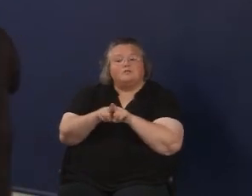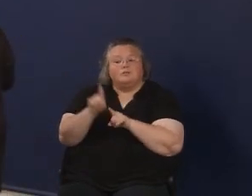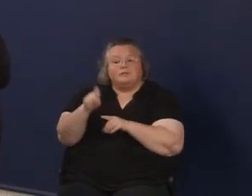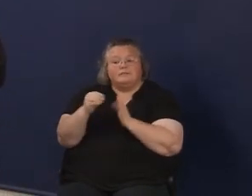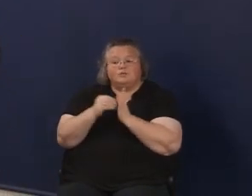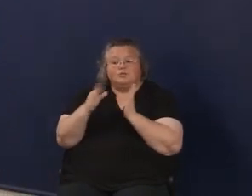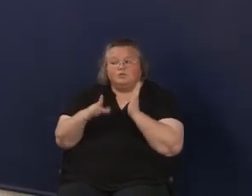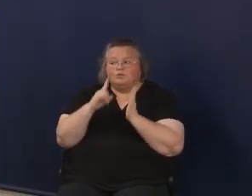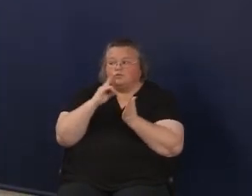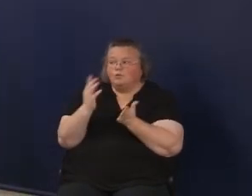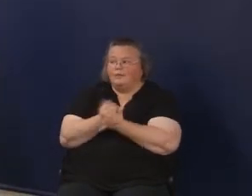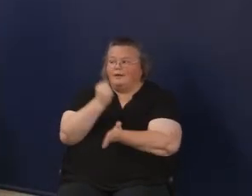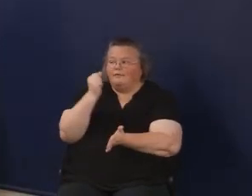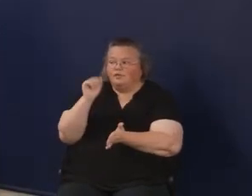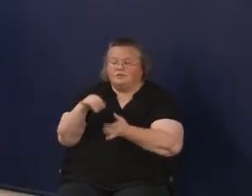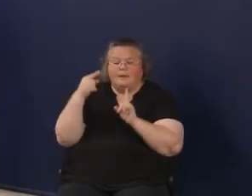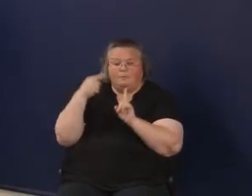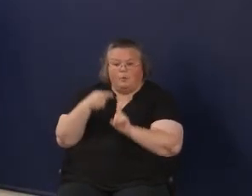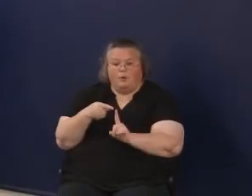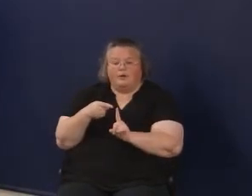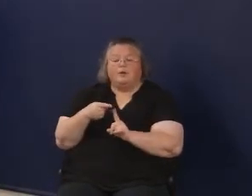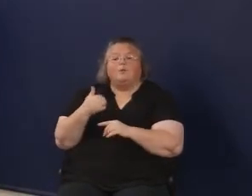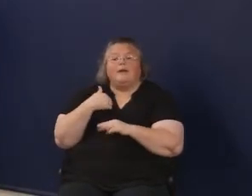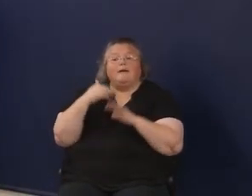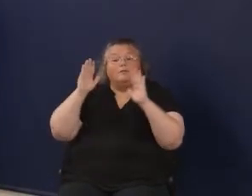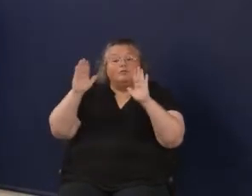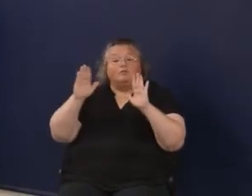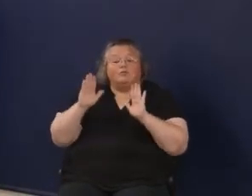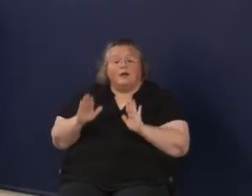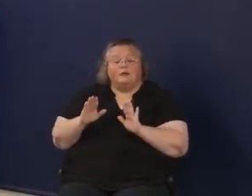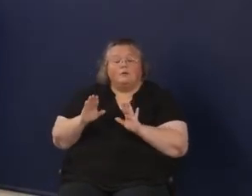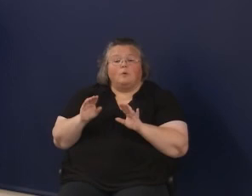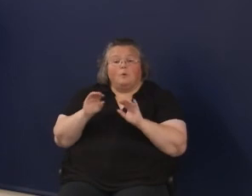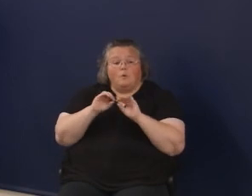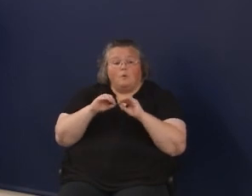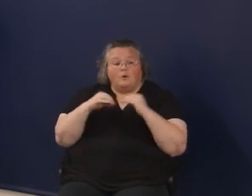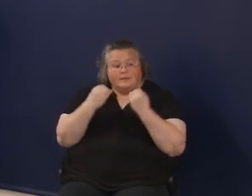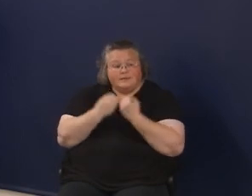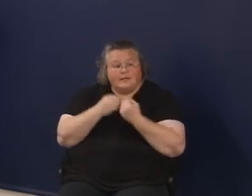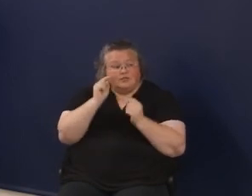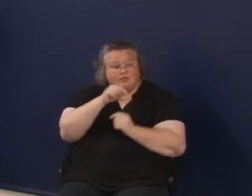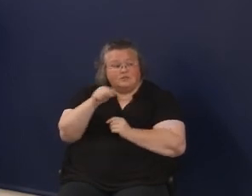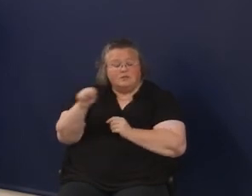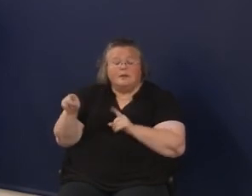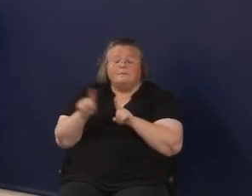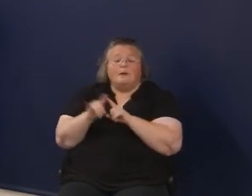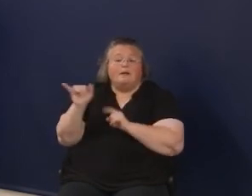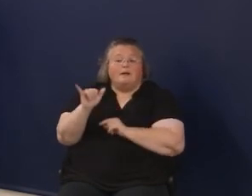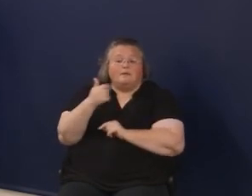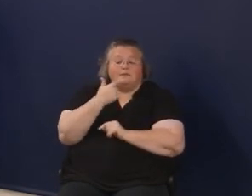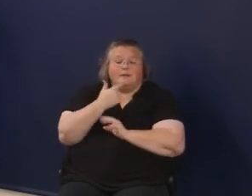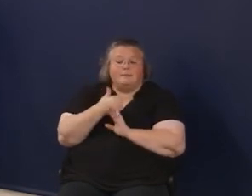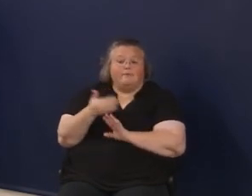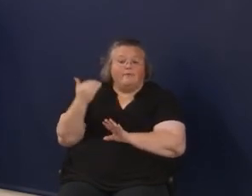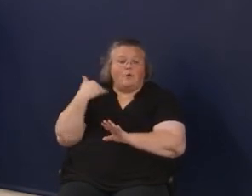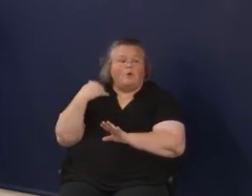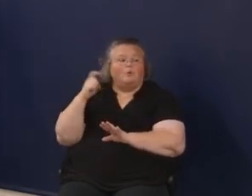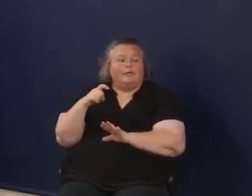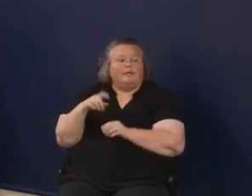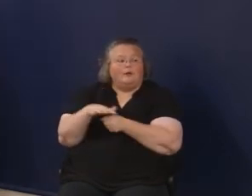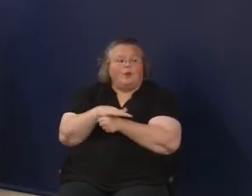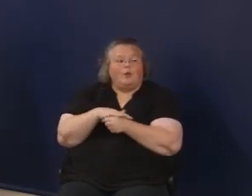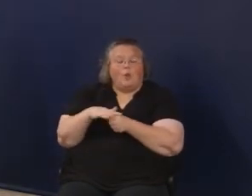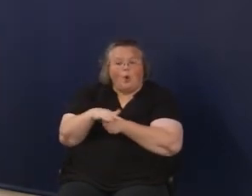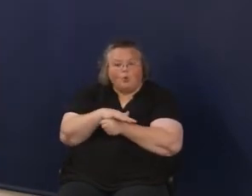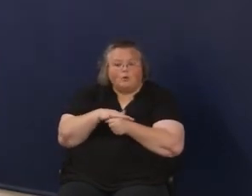And so we have these great organizations, but I mean, as we said previously, we also need local